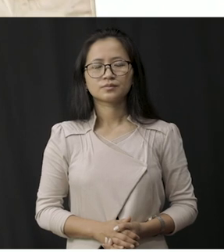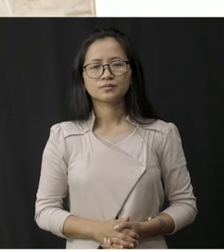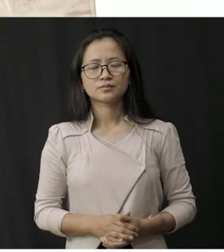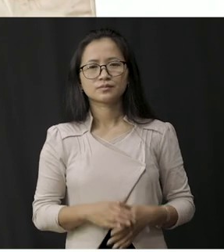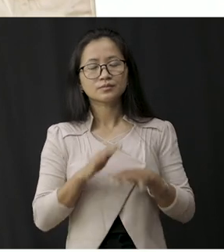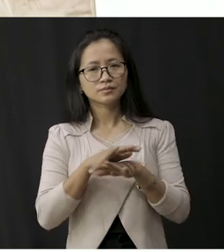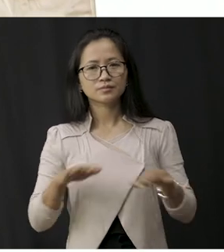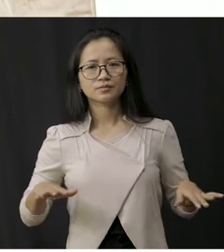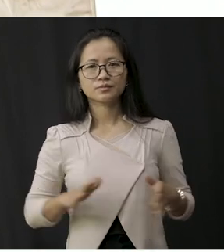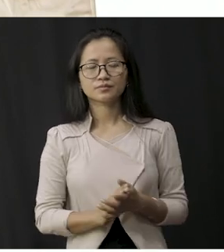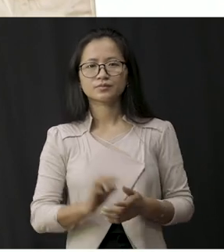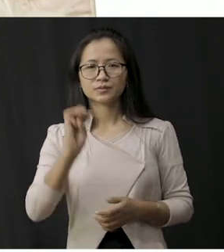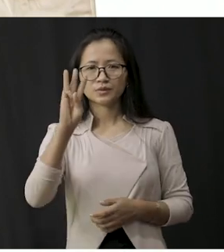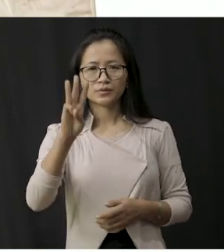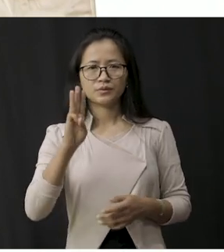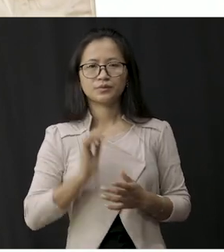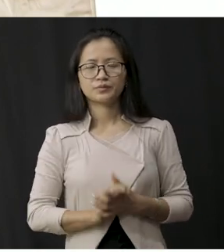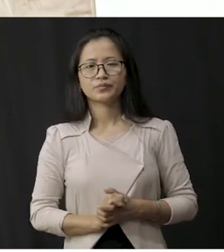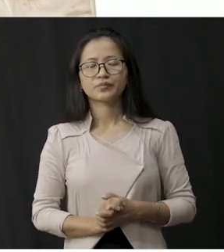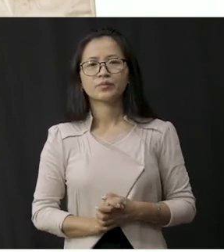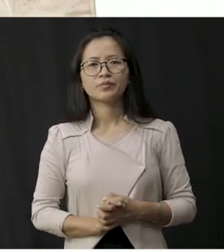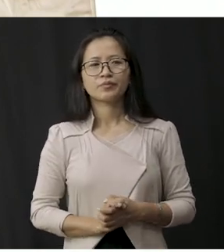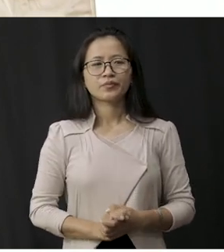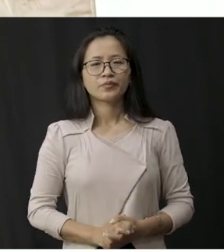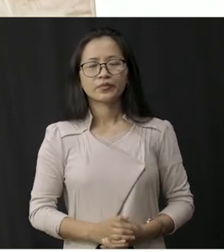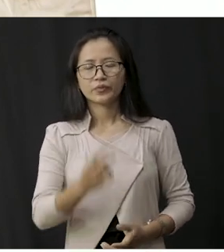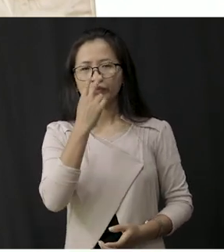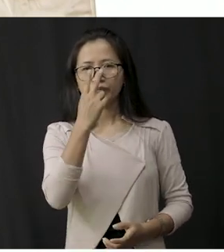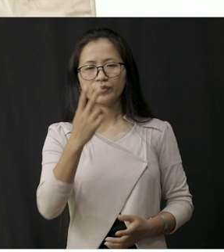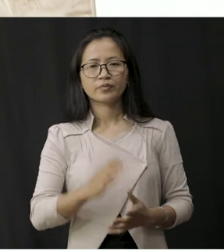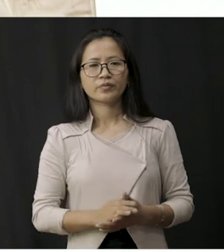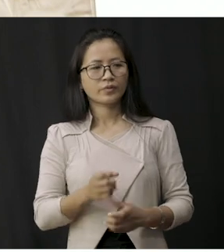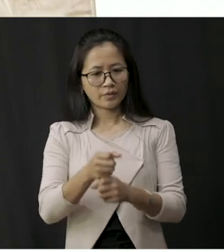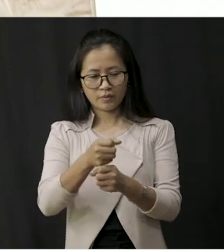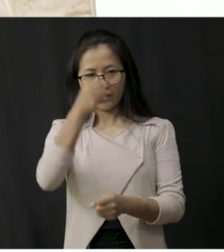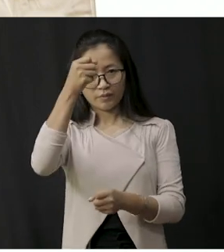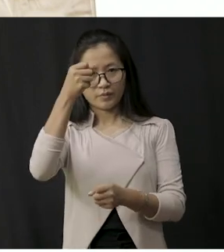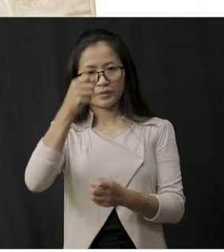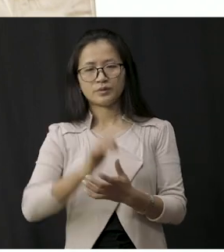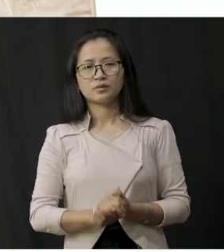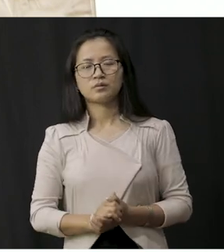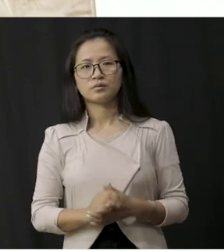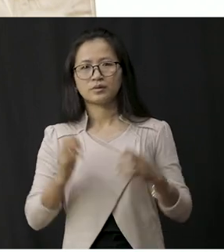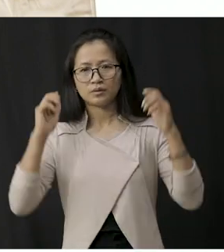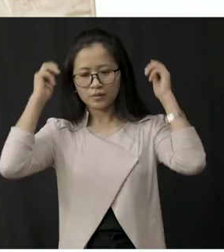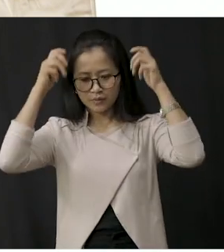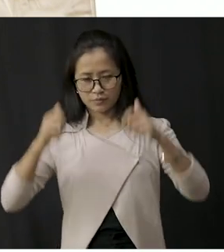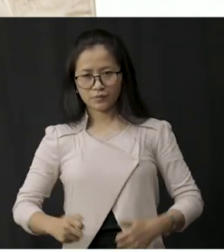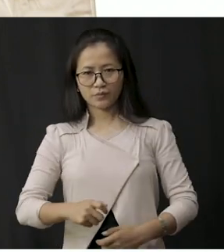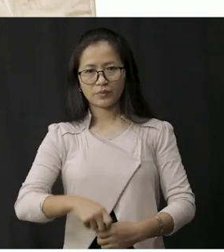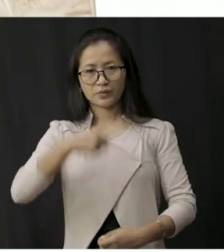students option number three here we can see an umbrella we can see a